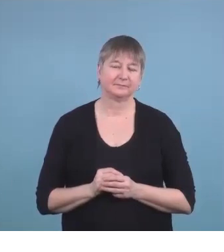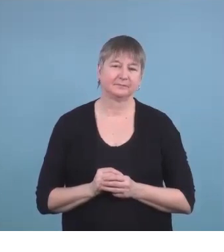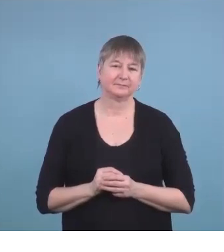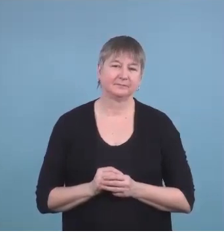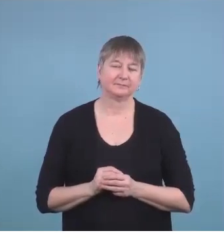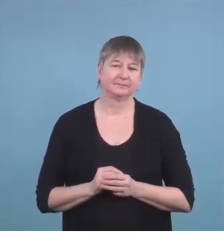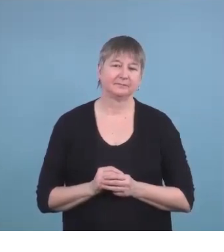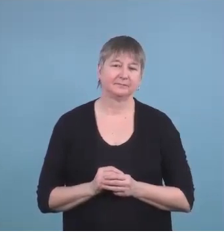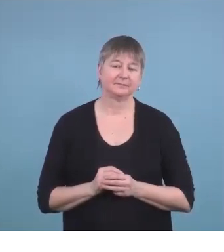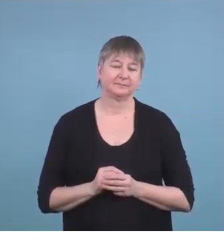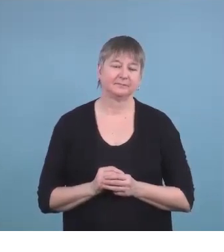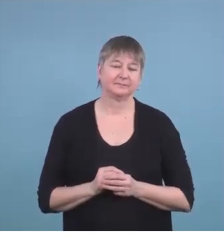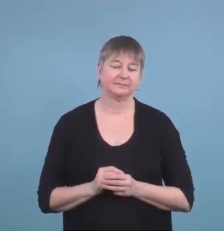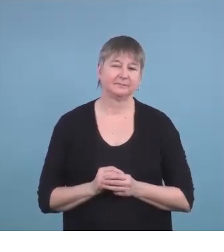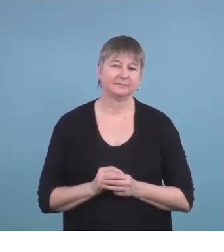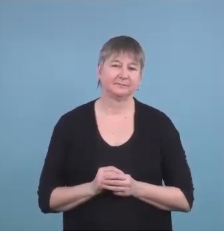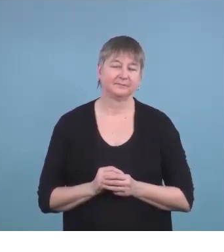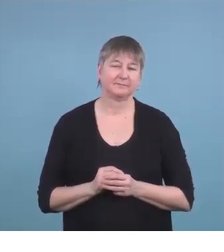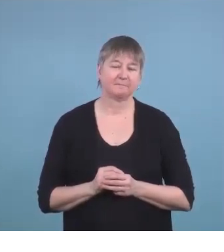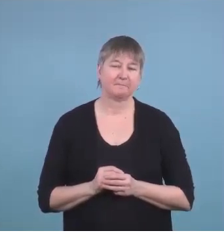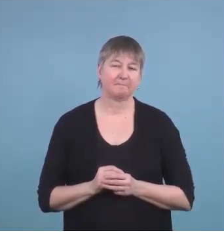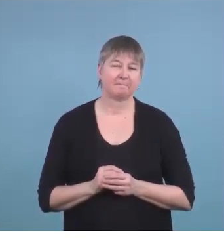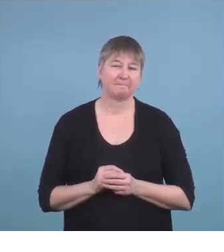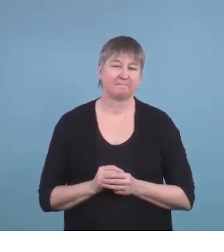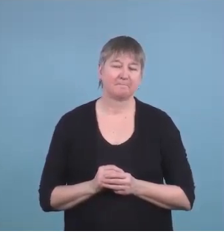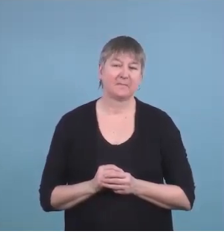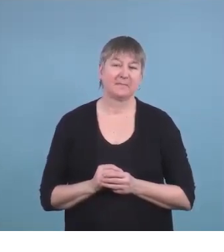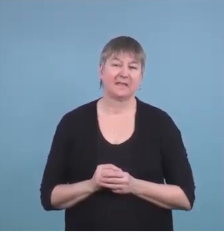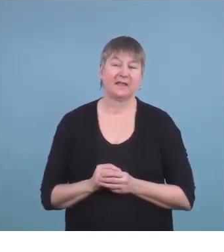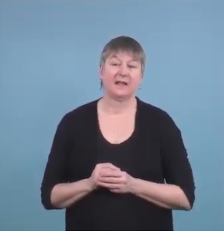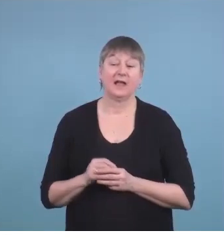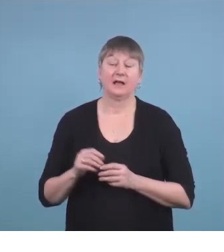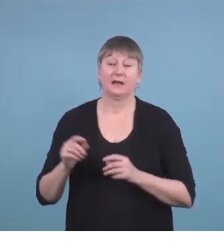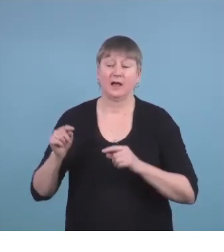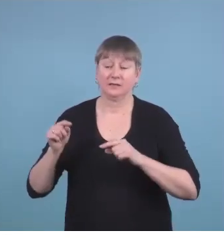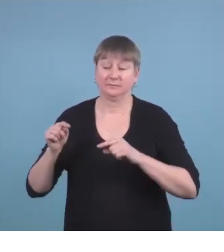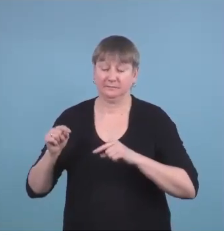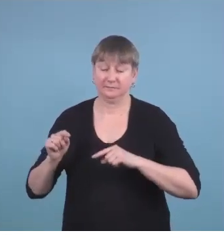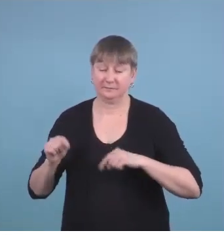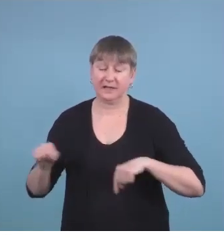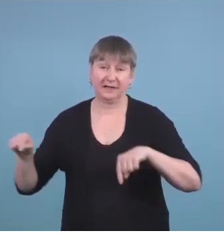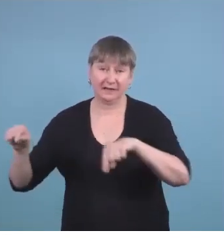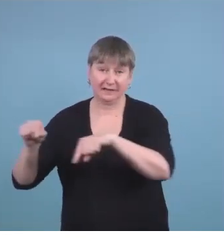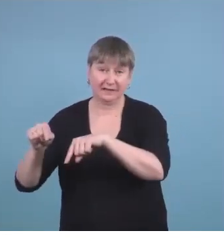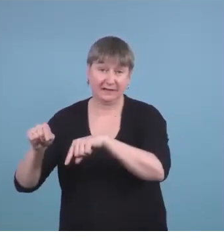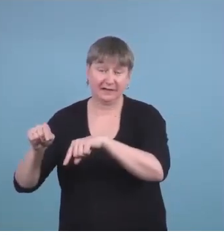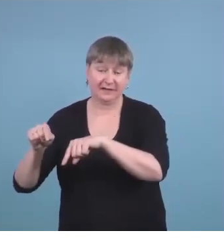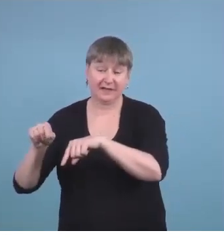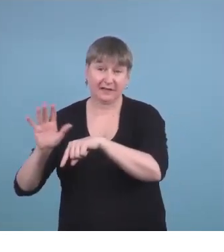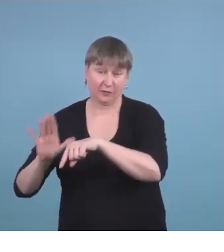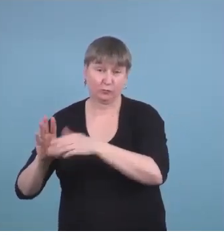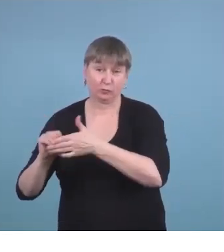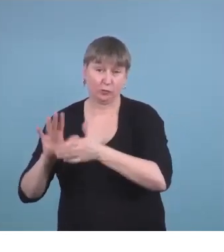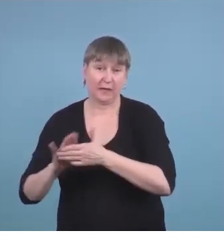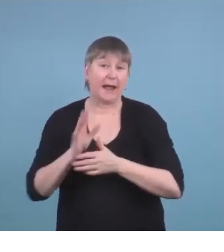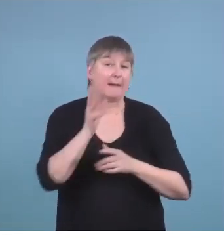Some of our parents have more stereotypes about not receiving a diploma